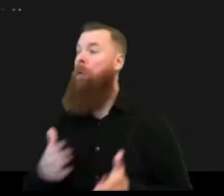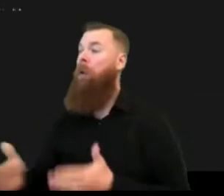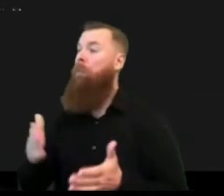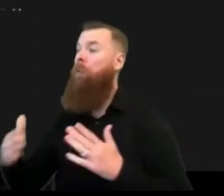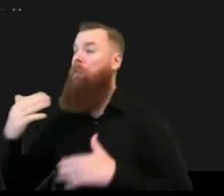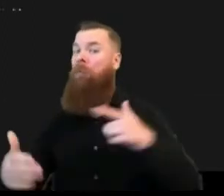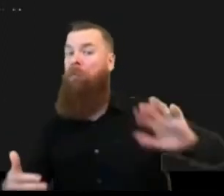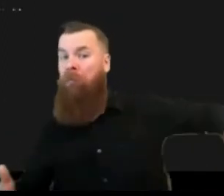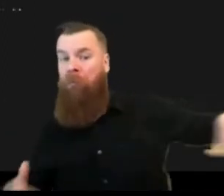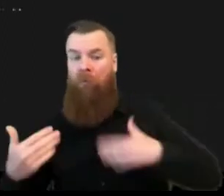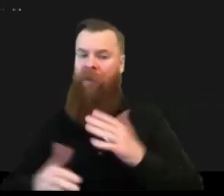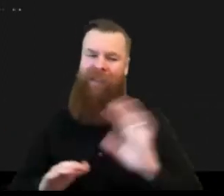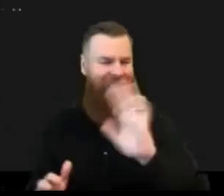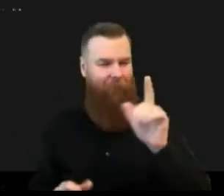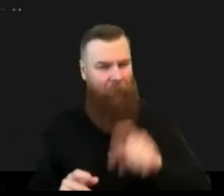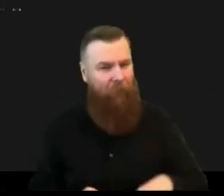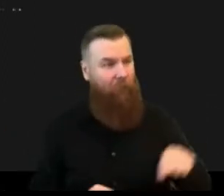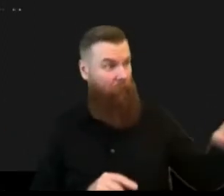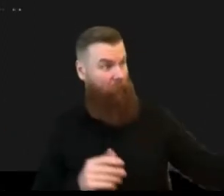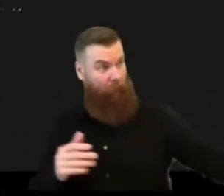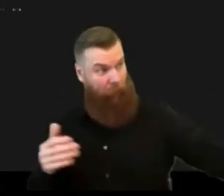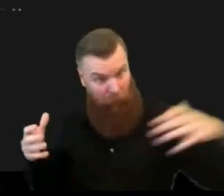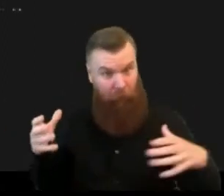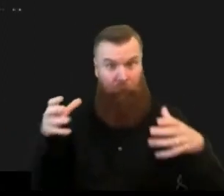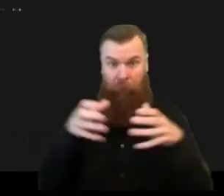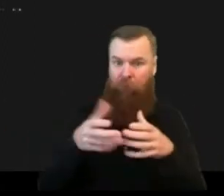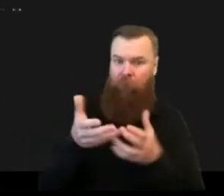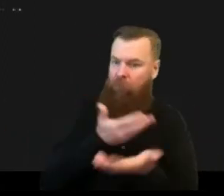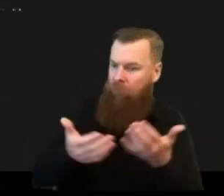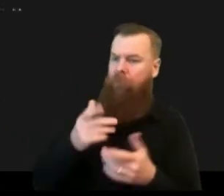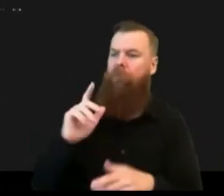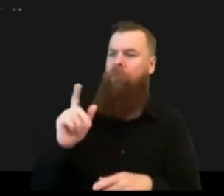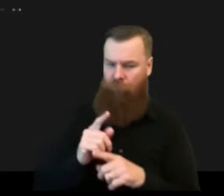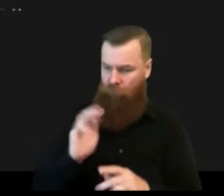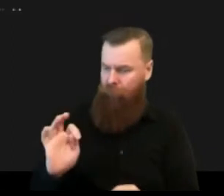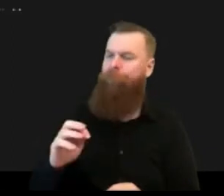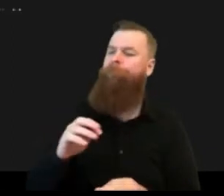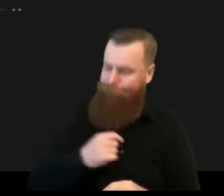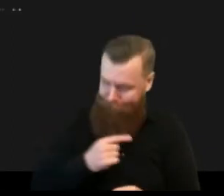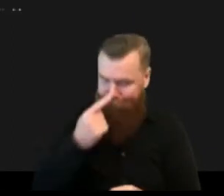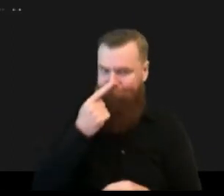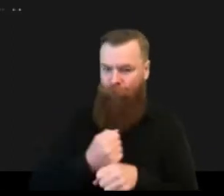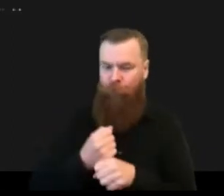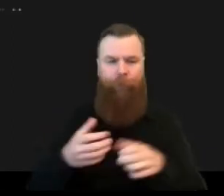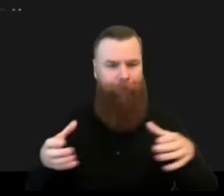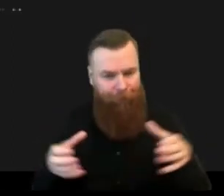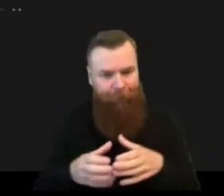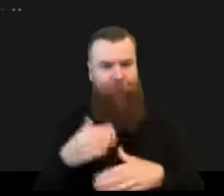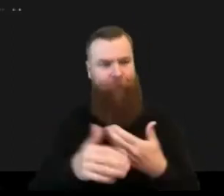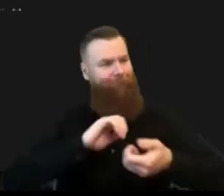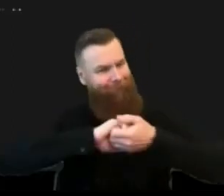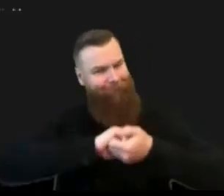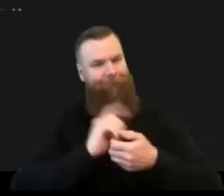models um and uh and they feel you know uh um empowered by this